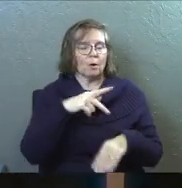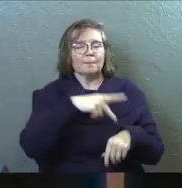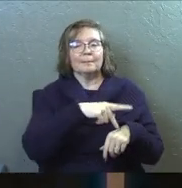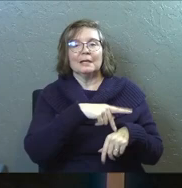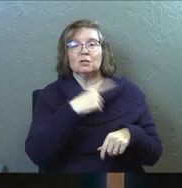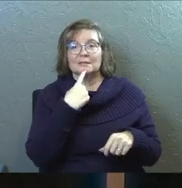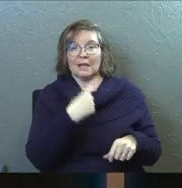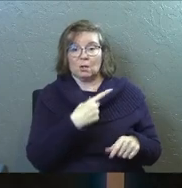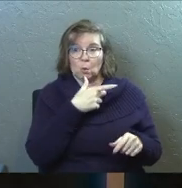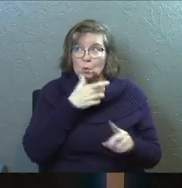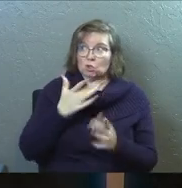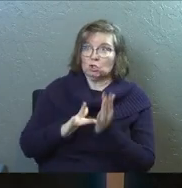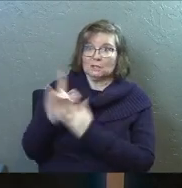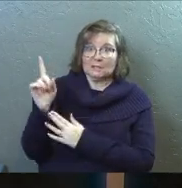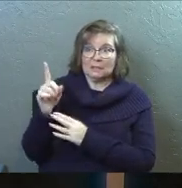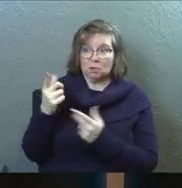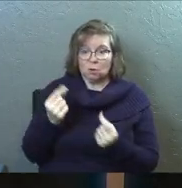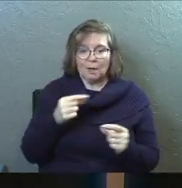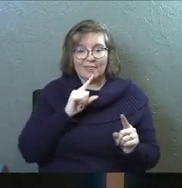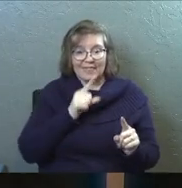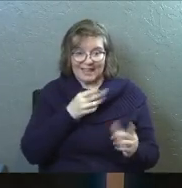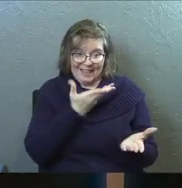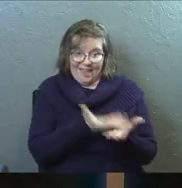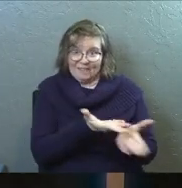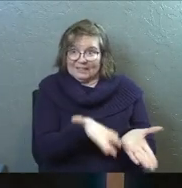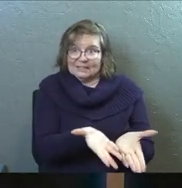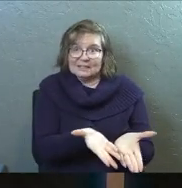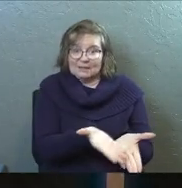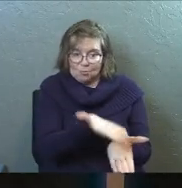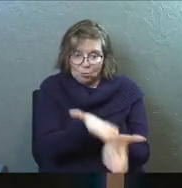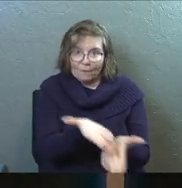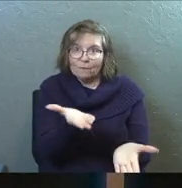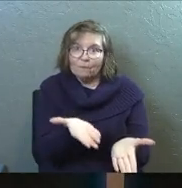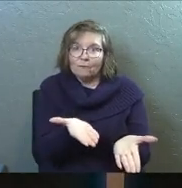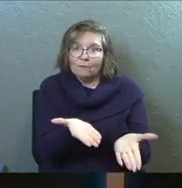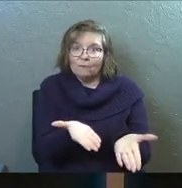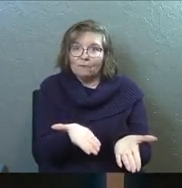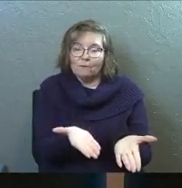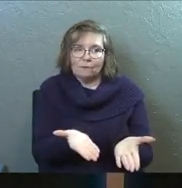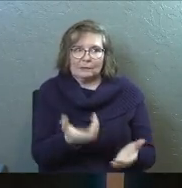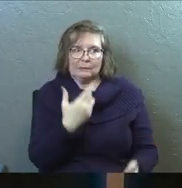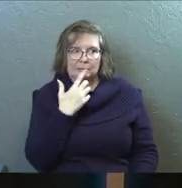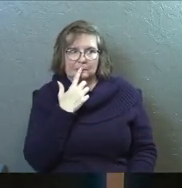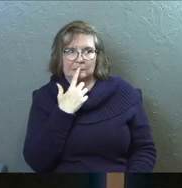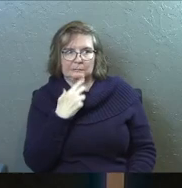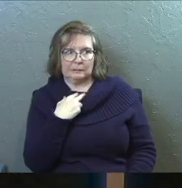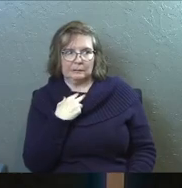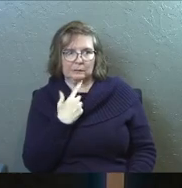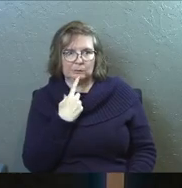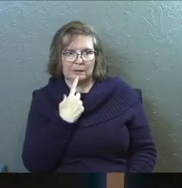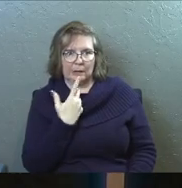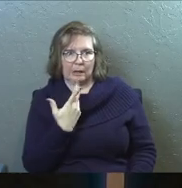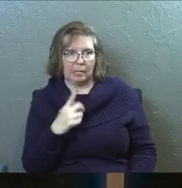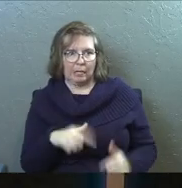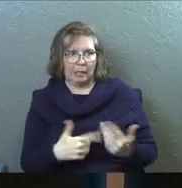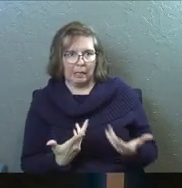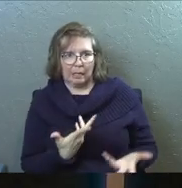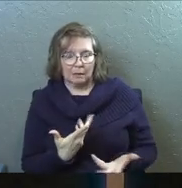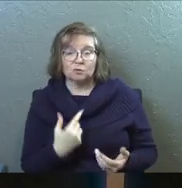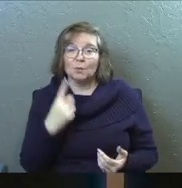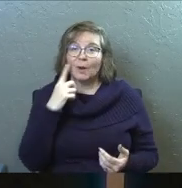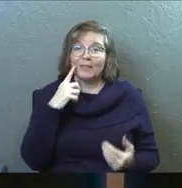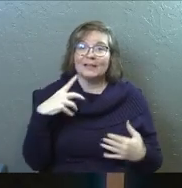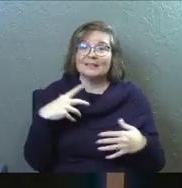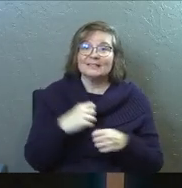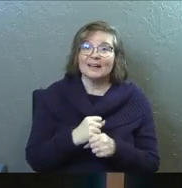Peter says about who Jesus is and what he can do. There's the evidence. There's the proof. So I said, what do we say? And I think a great word